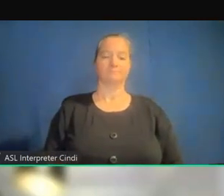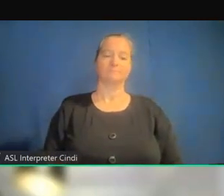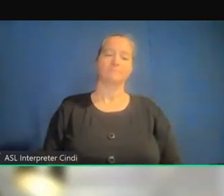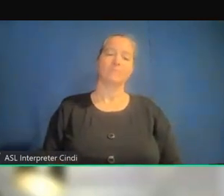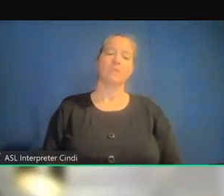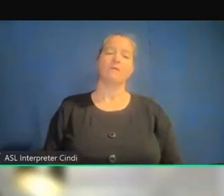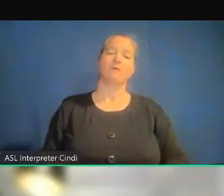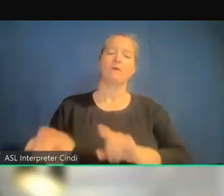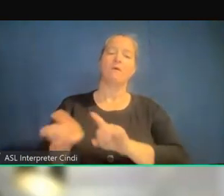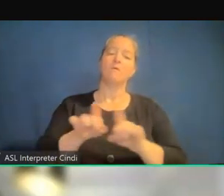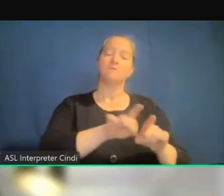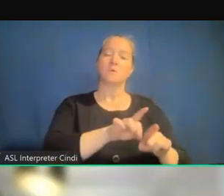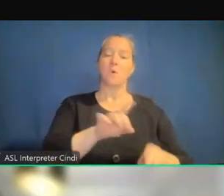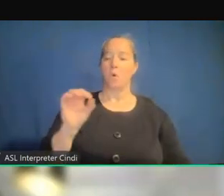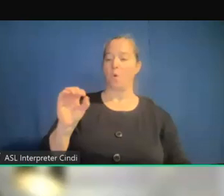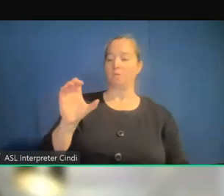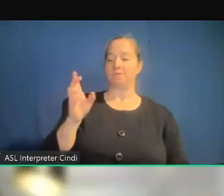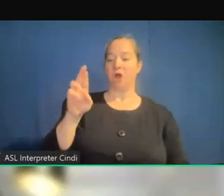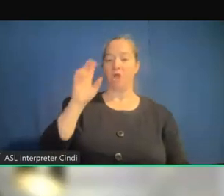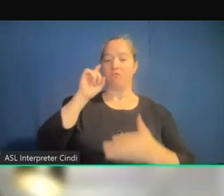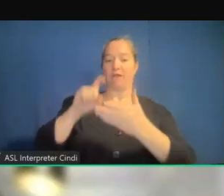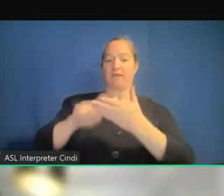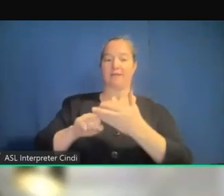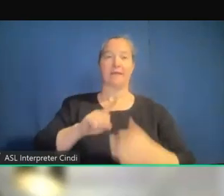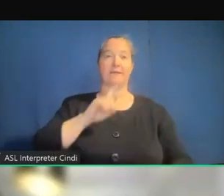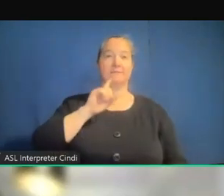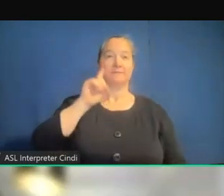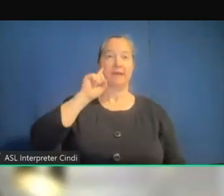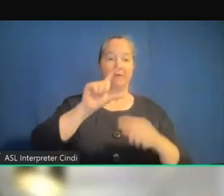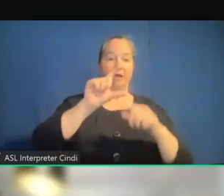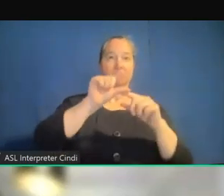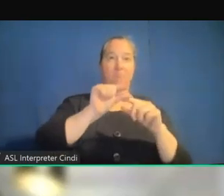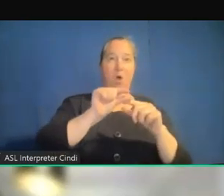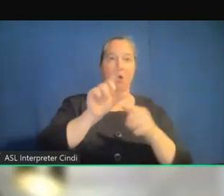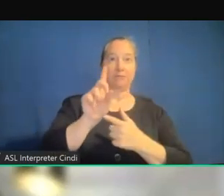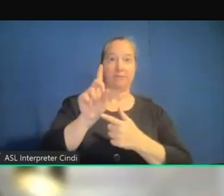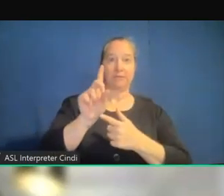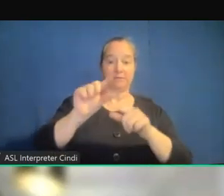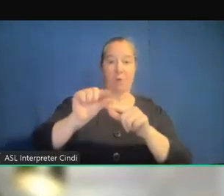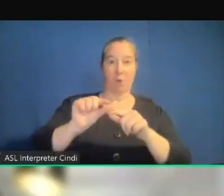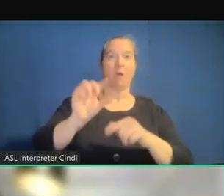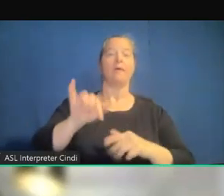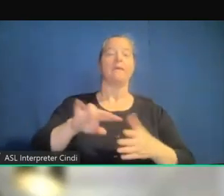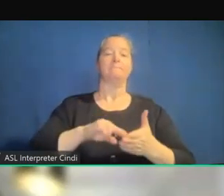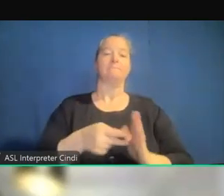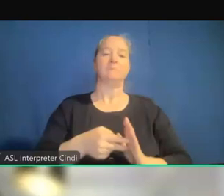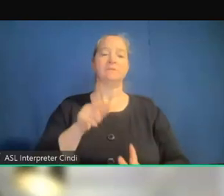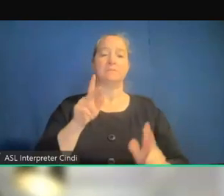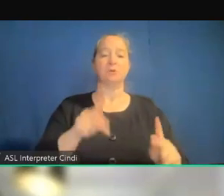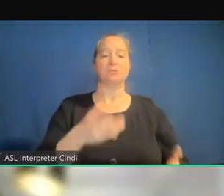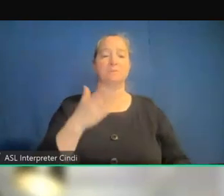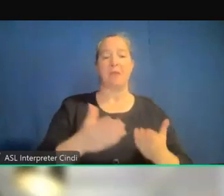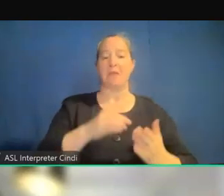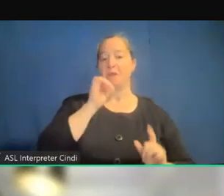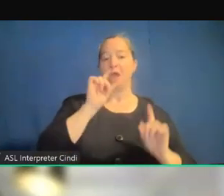that when using little d deaf, it may indicate that an individual may not have attended